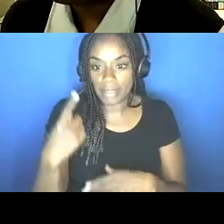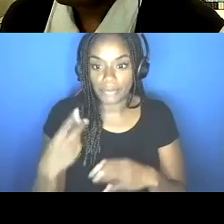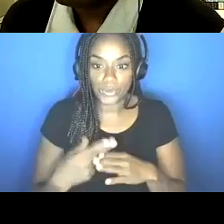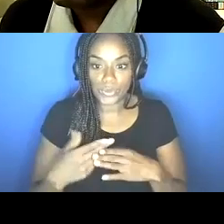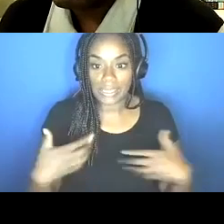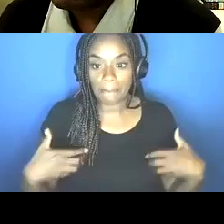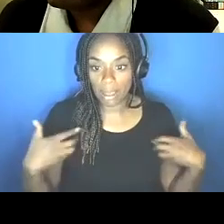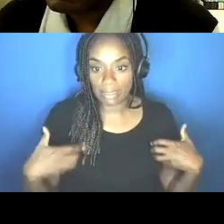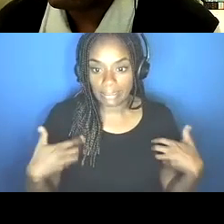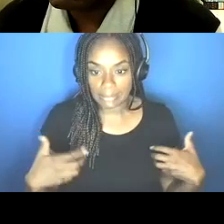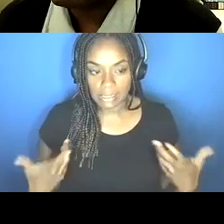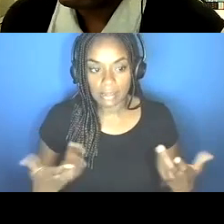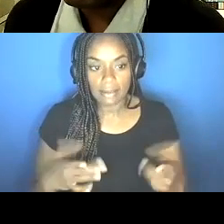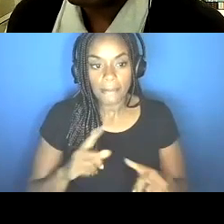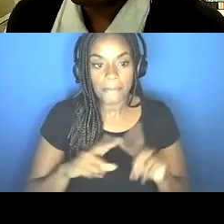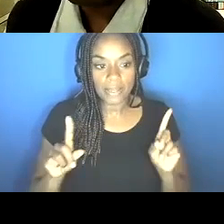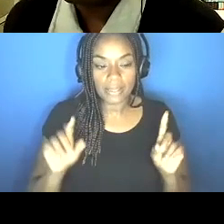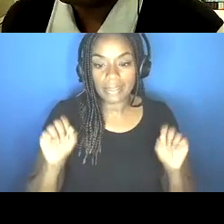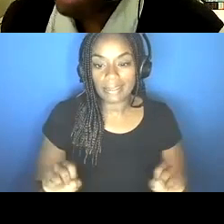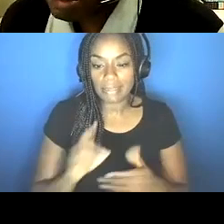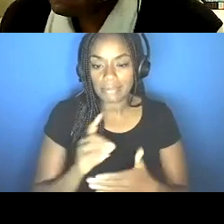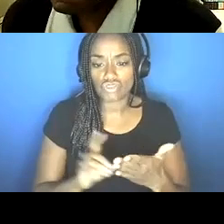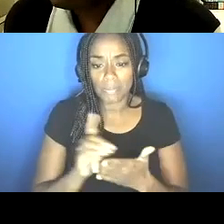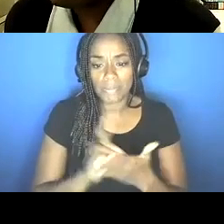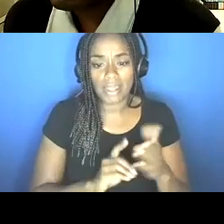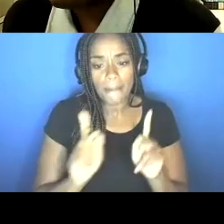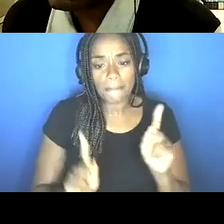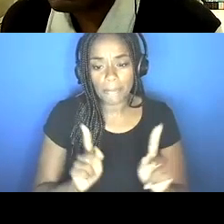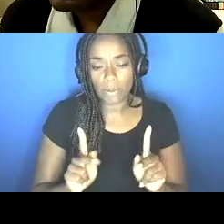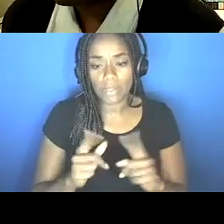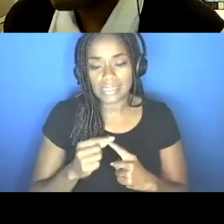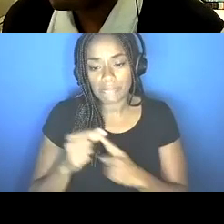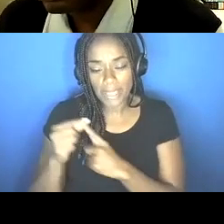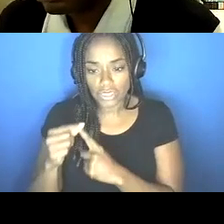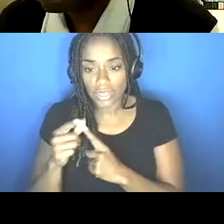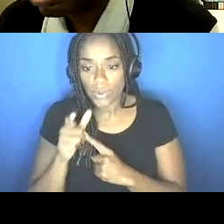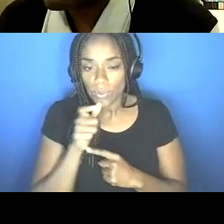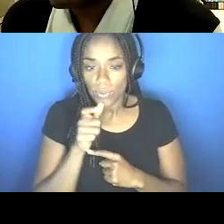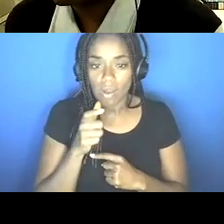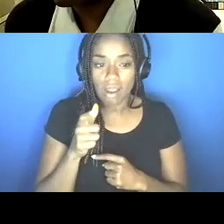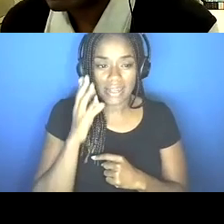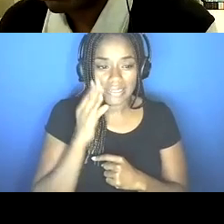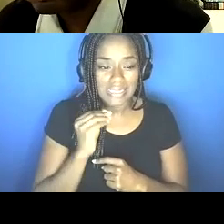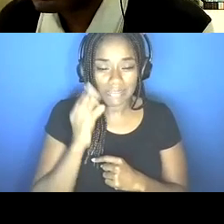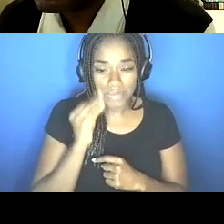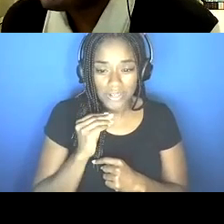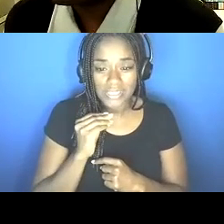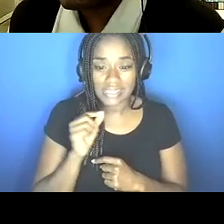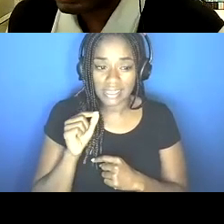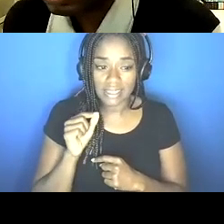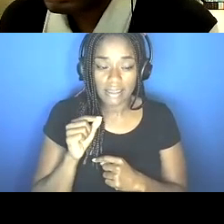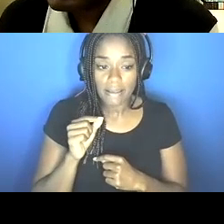it can be, you can also discriminate against folks, especially for folks who, who are experiencing the brunt of this current outbreak